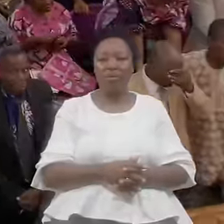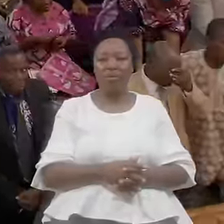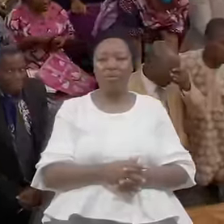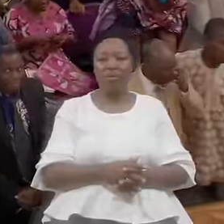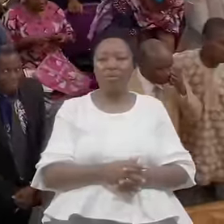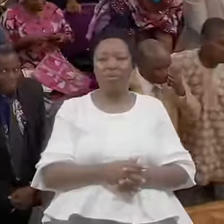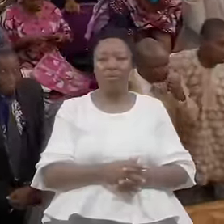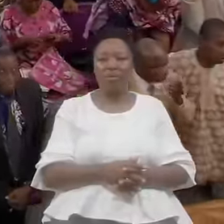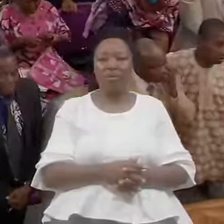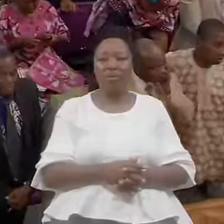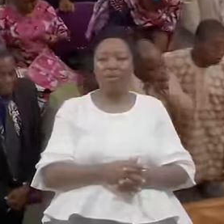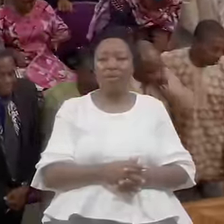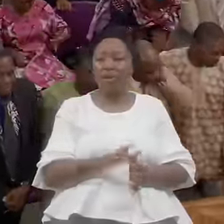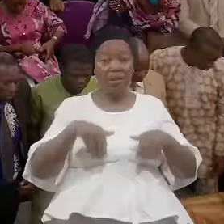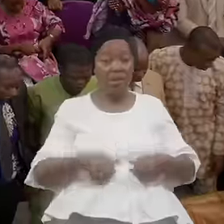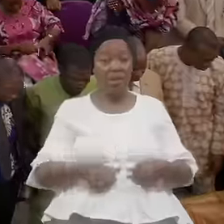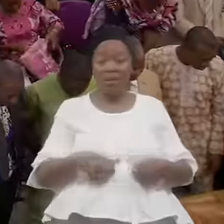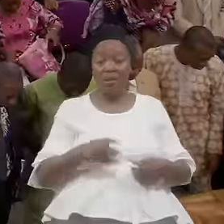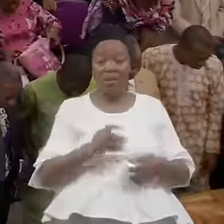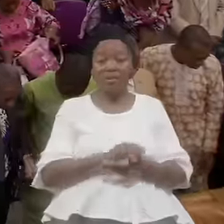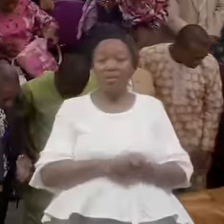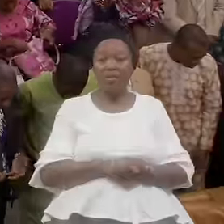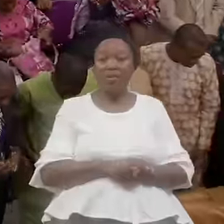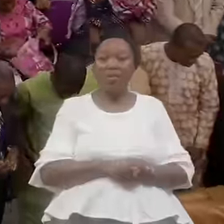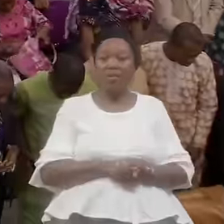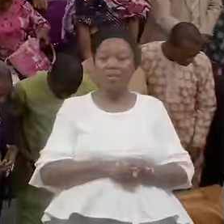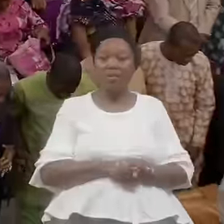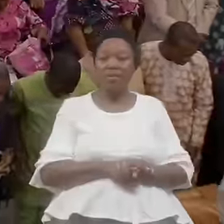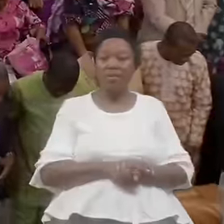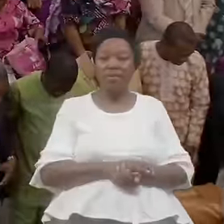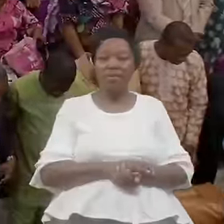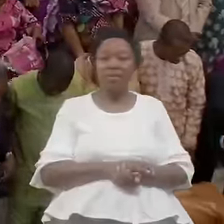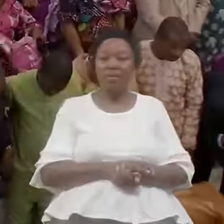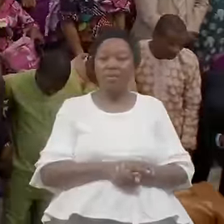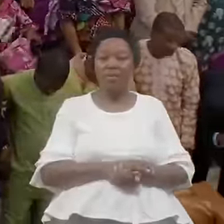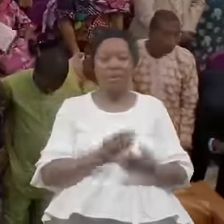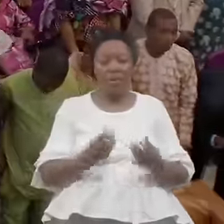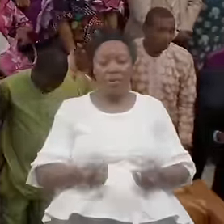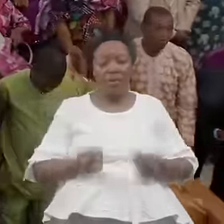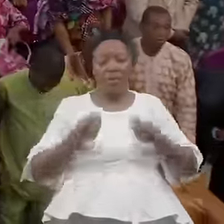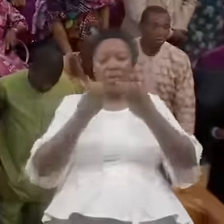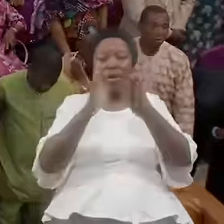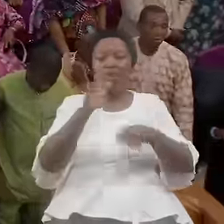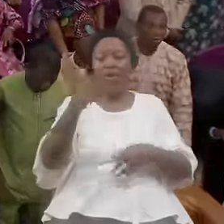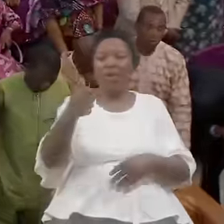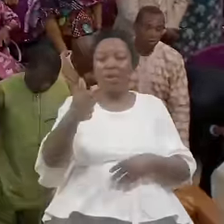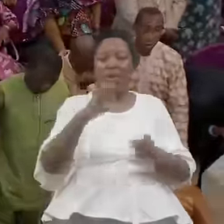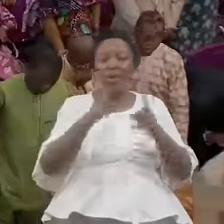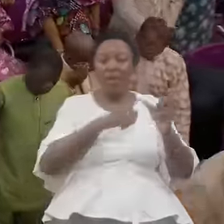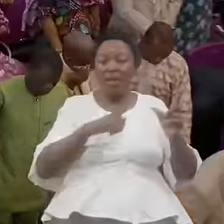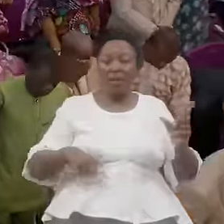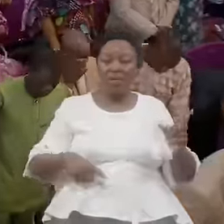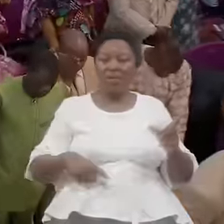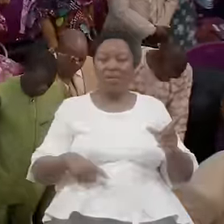Don't Be Tired Offer Yourself To The Lord As A